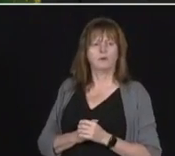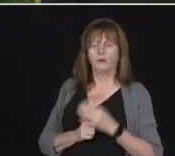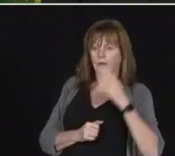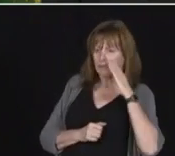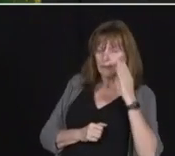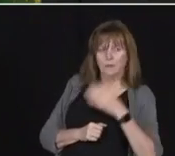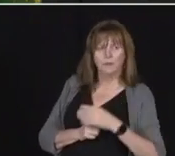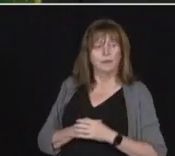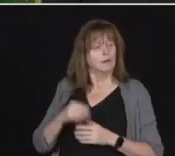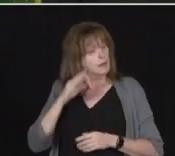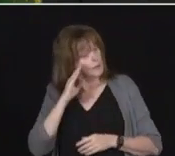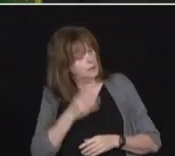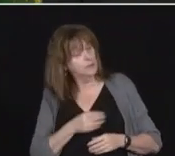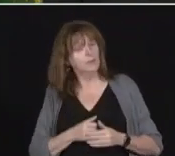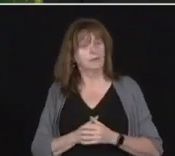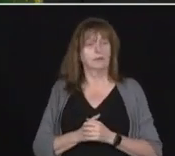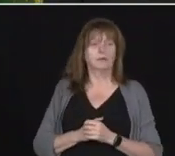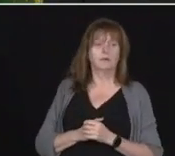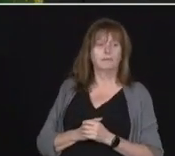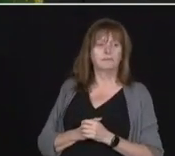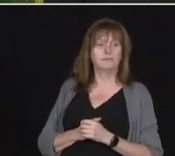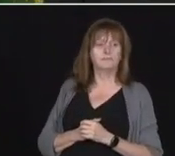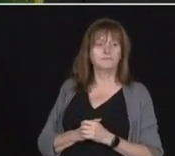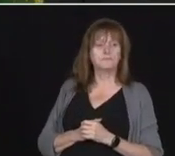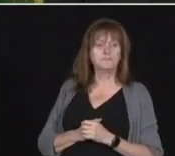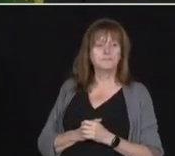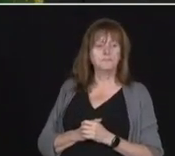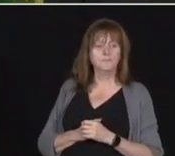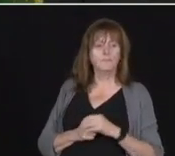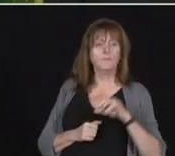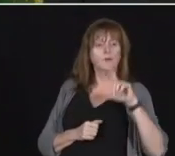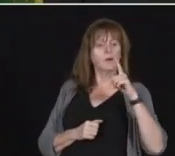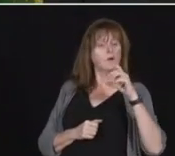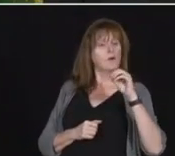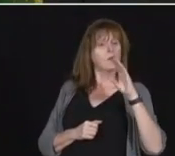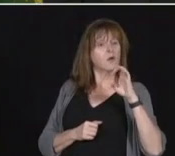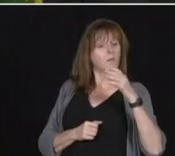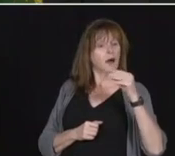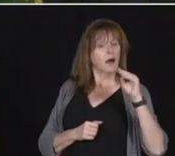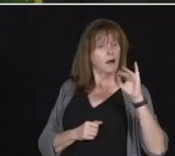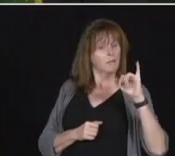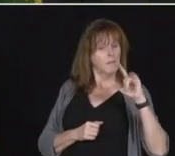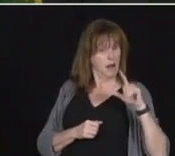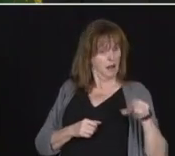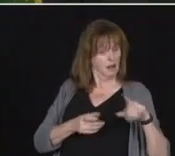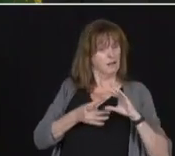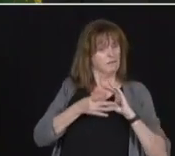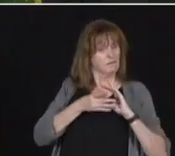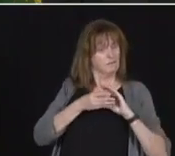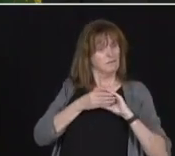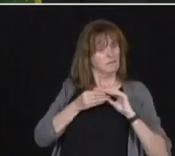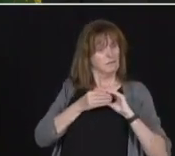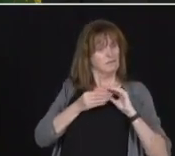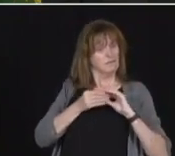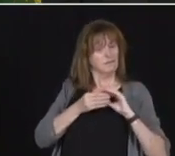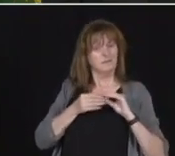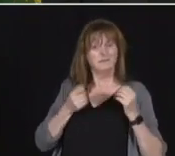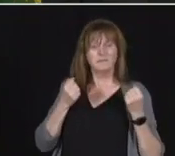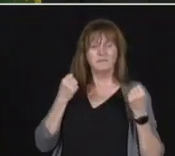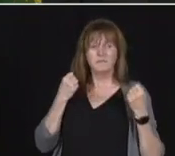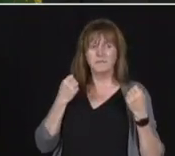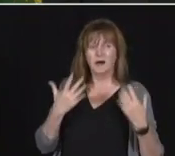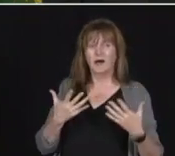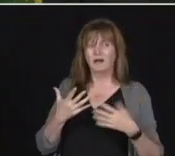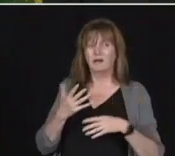Hi, John. The Globe and Mail is reporting today that only 16,000 businesses across the country applied for